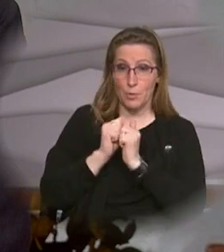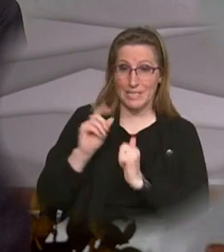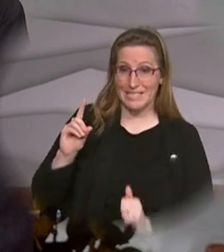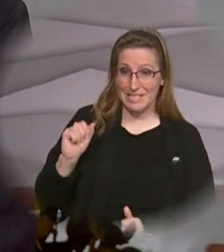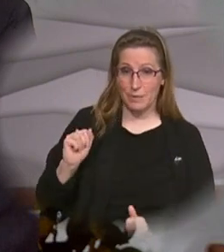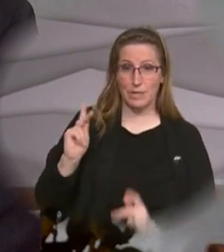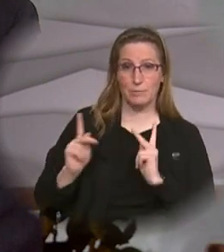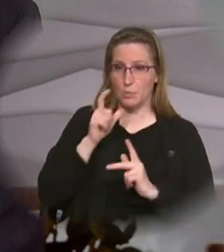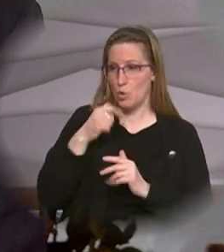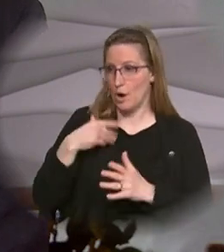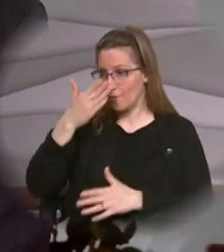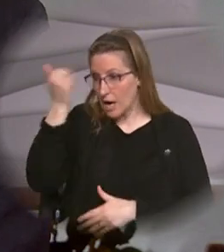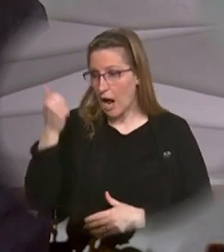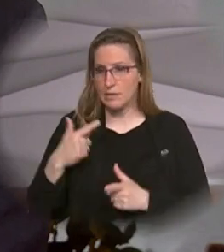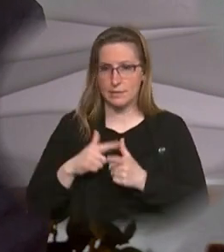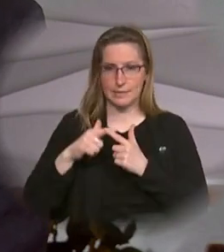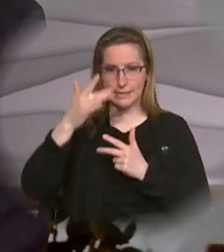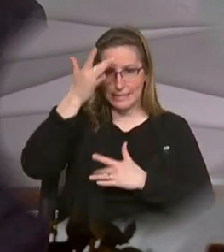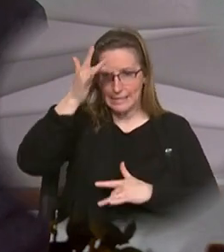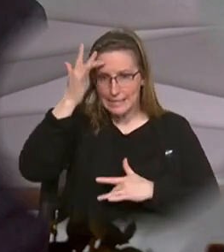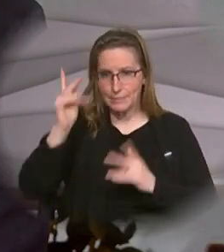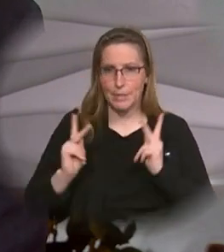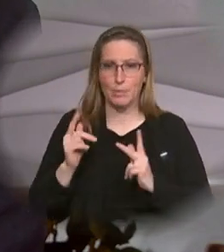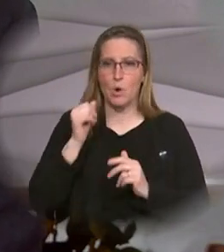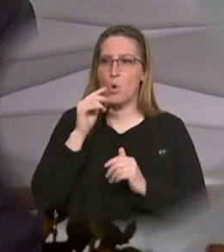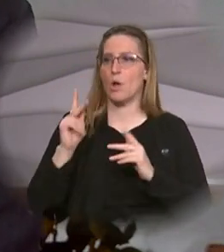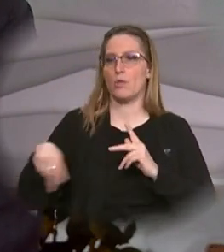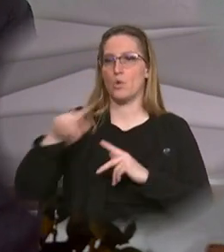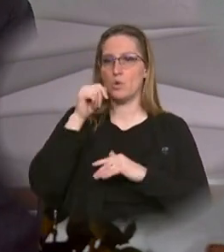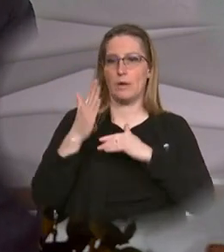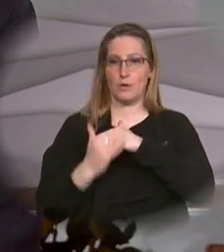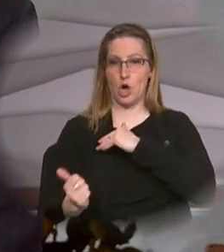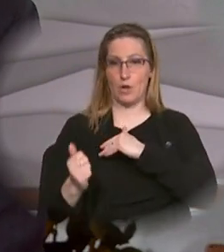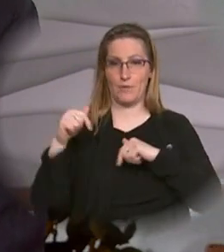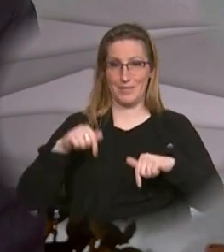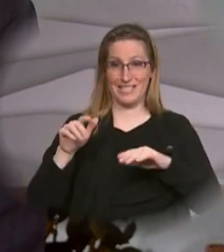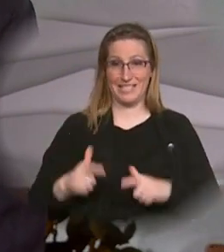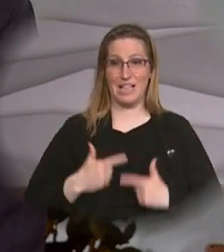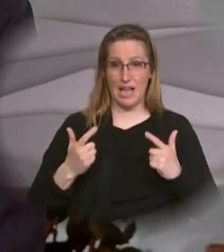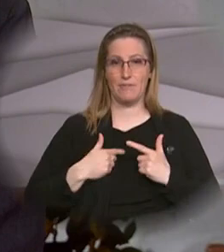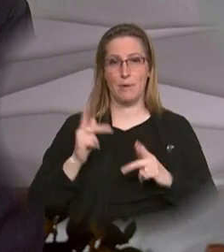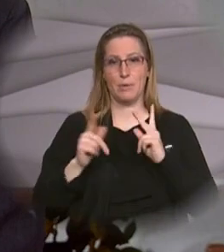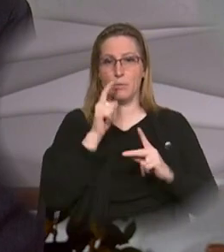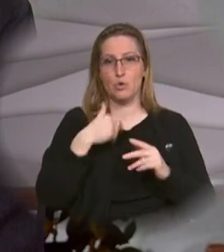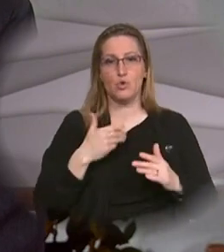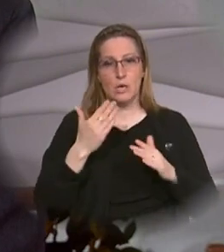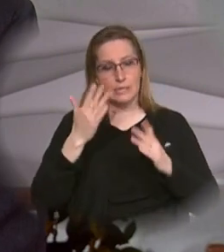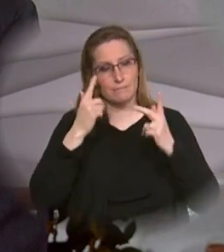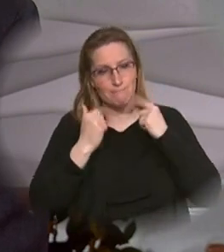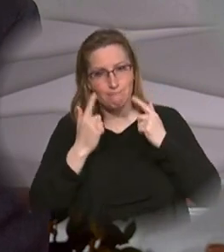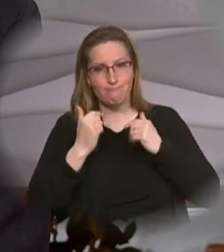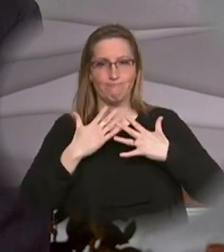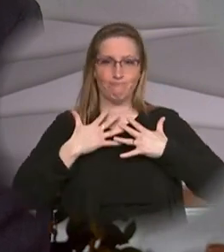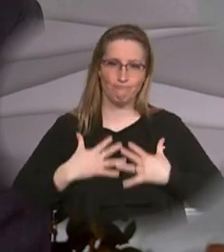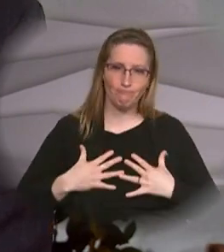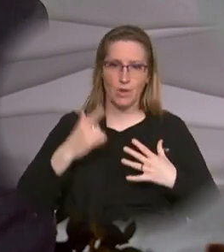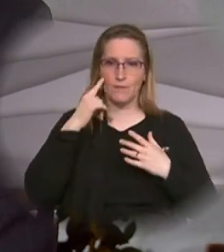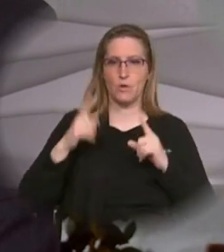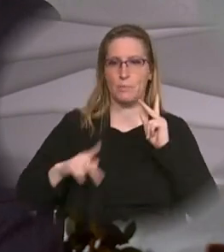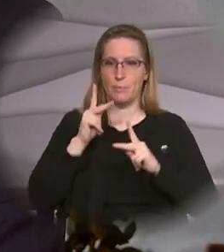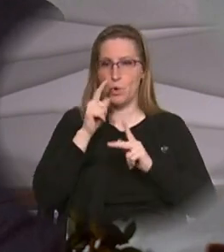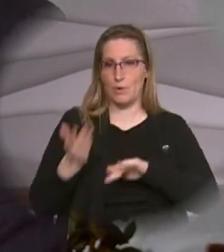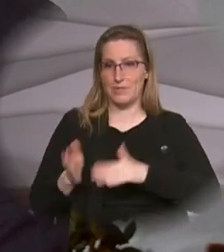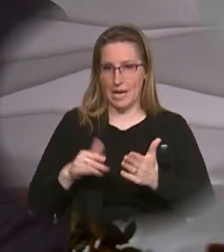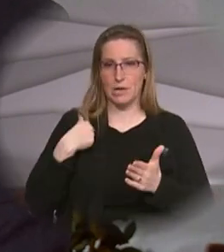the forgotten, the sick and those who have been called from this life and those who mourn their death we pray to the Lord